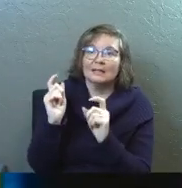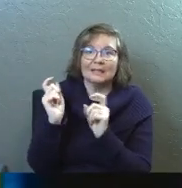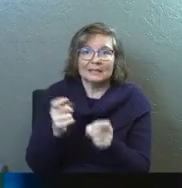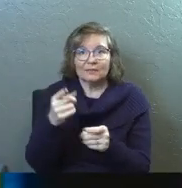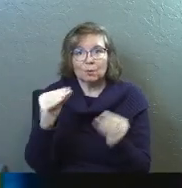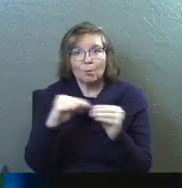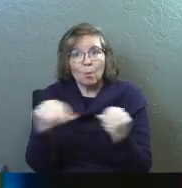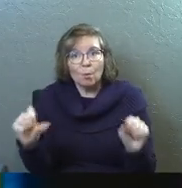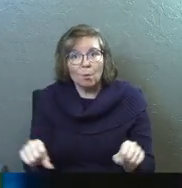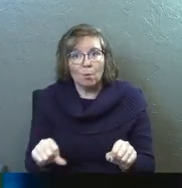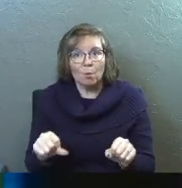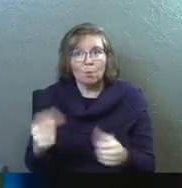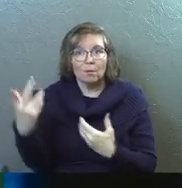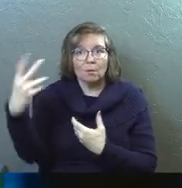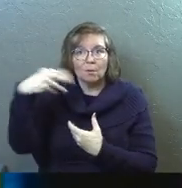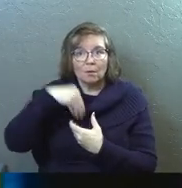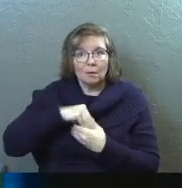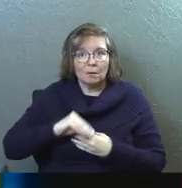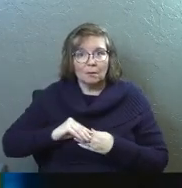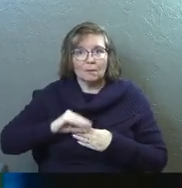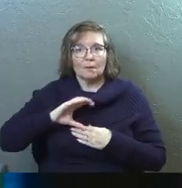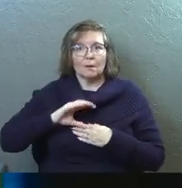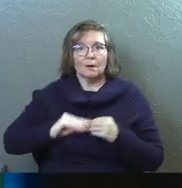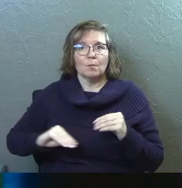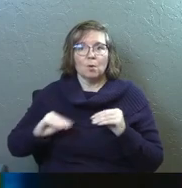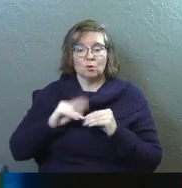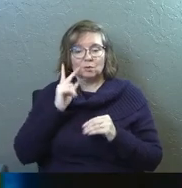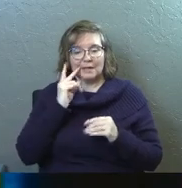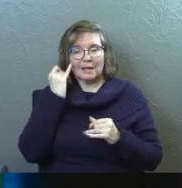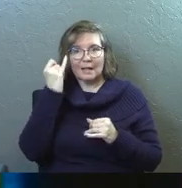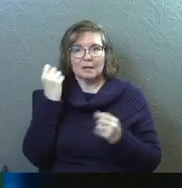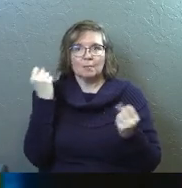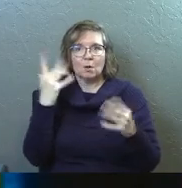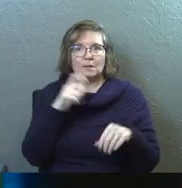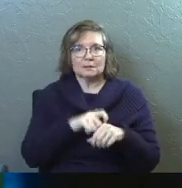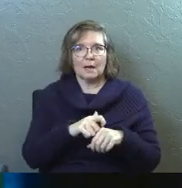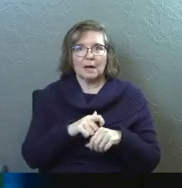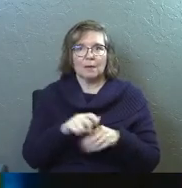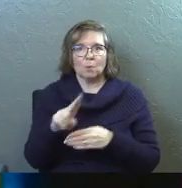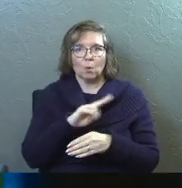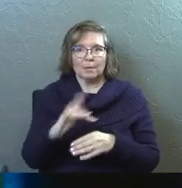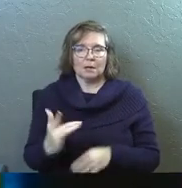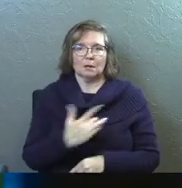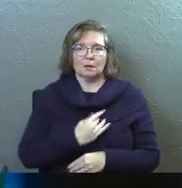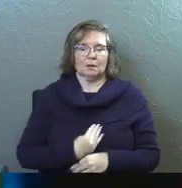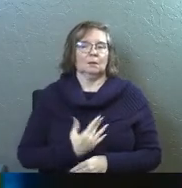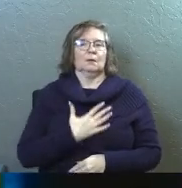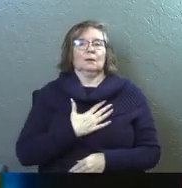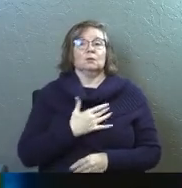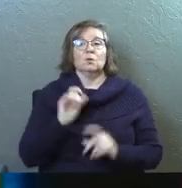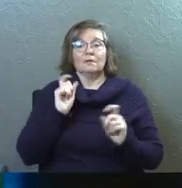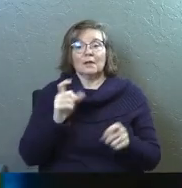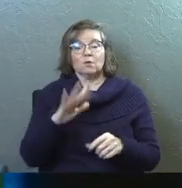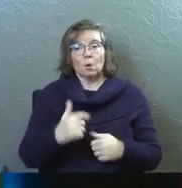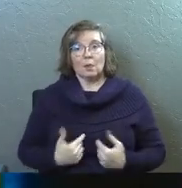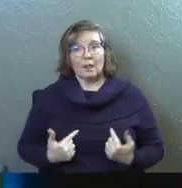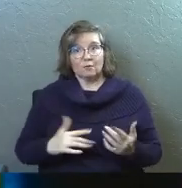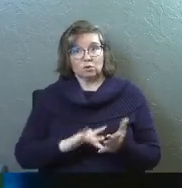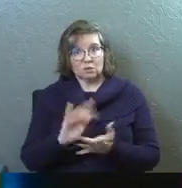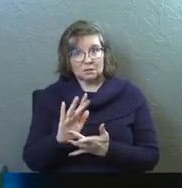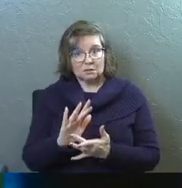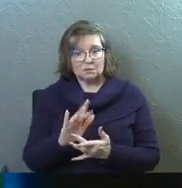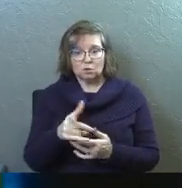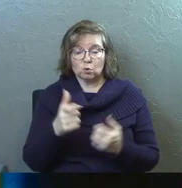give you more, fill you more. So we see this idea, there's multiple fillings. So everybody in here, I think if you've given your life to Jesus,